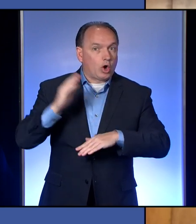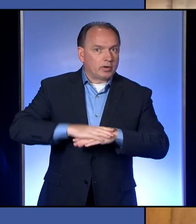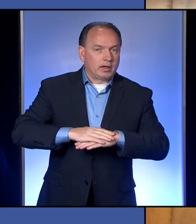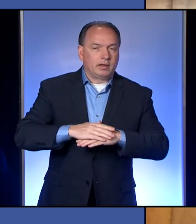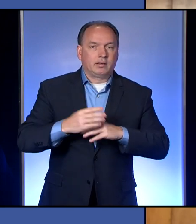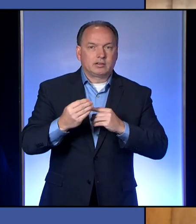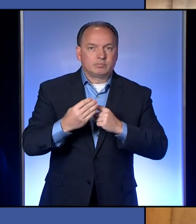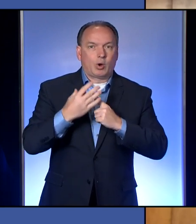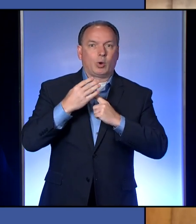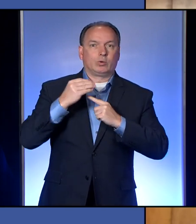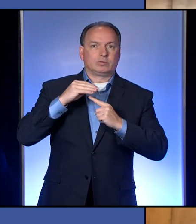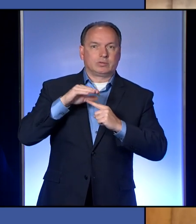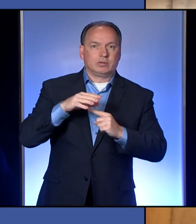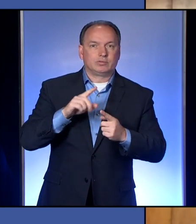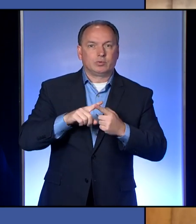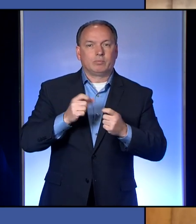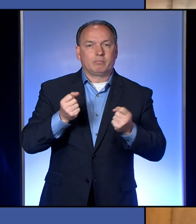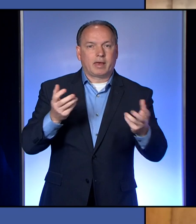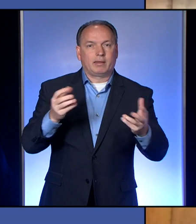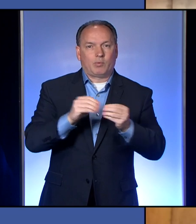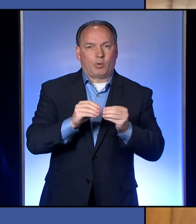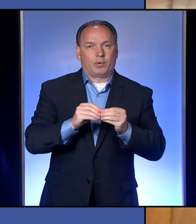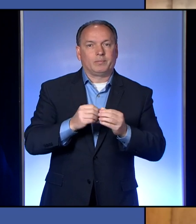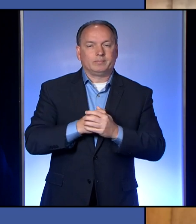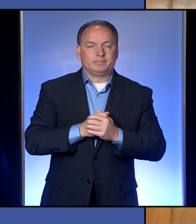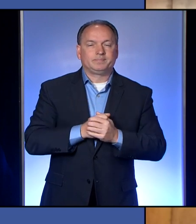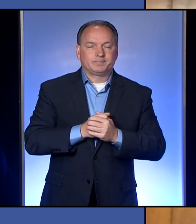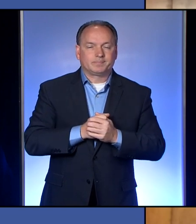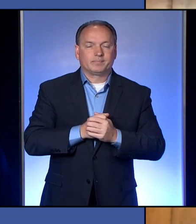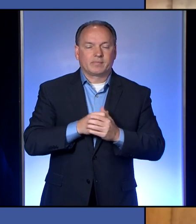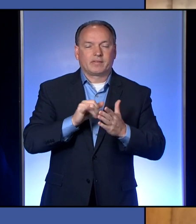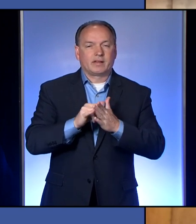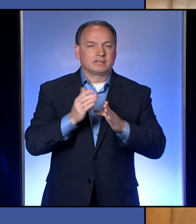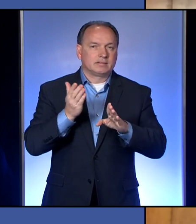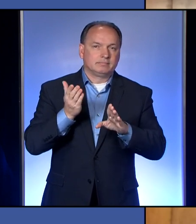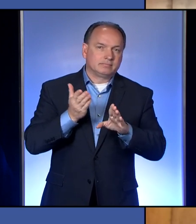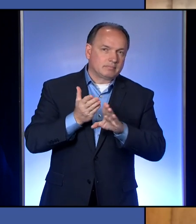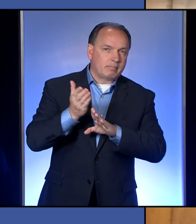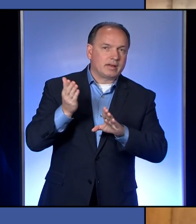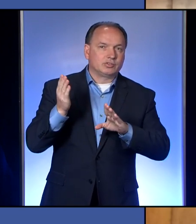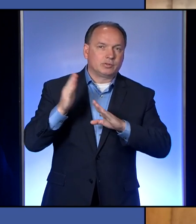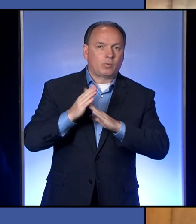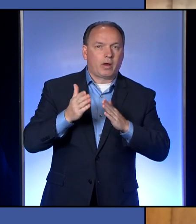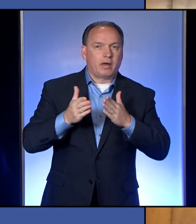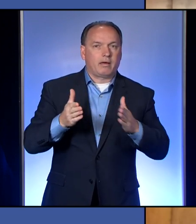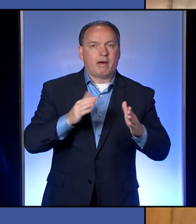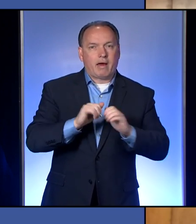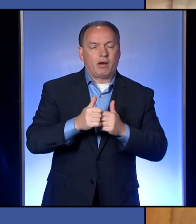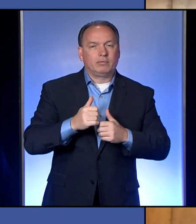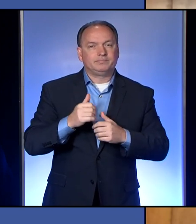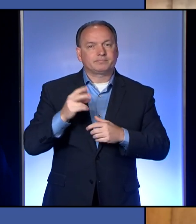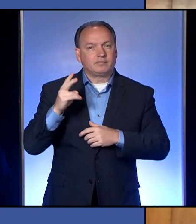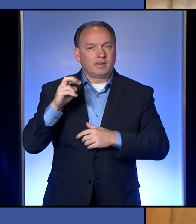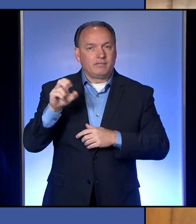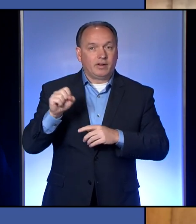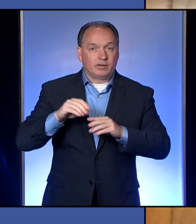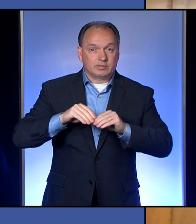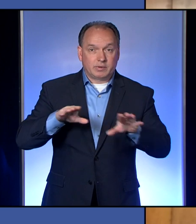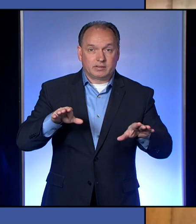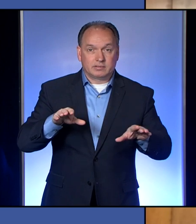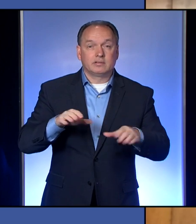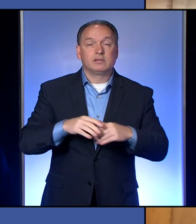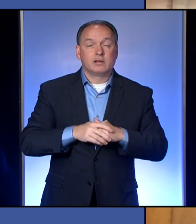exposed to many more. And so this is the major way that the virus spreads. And because of that,